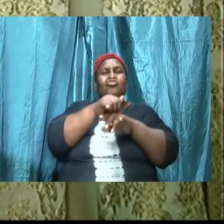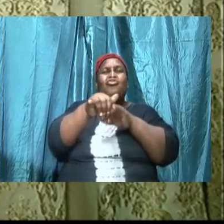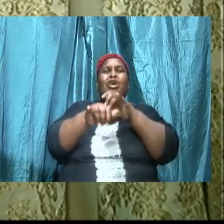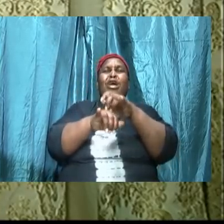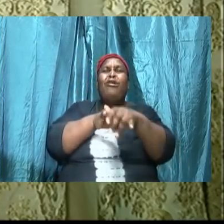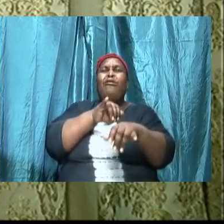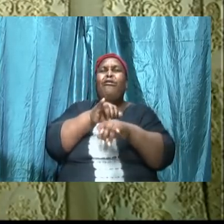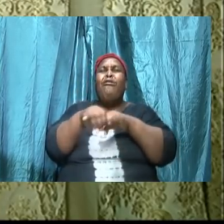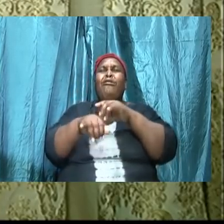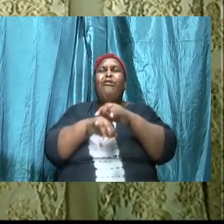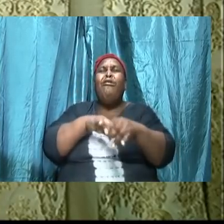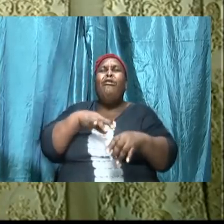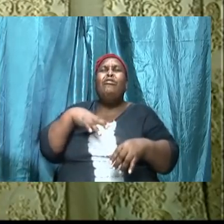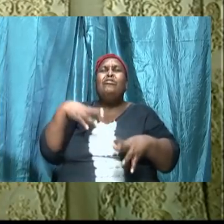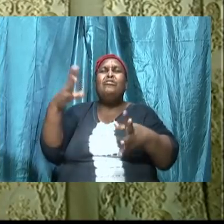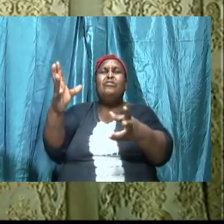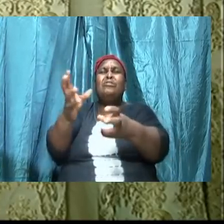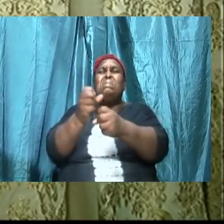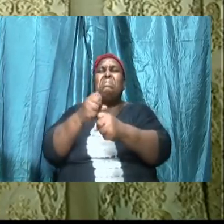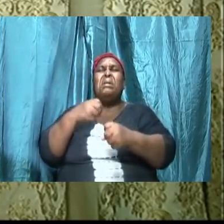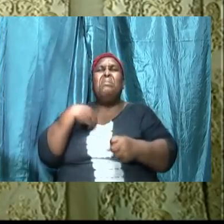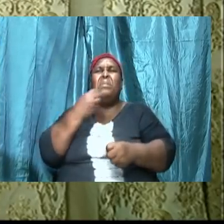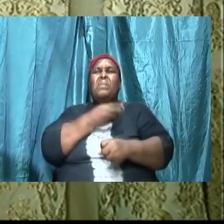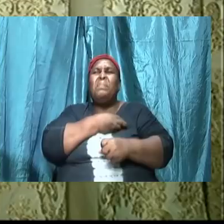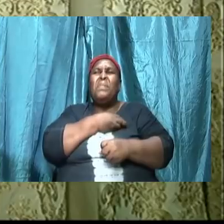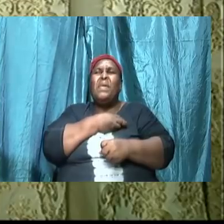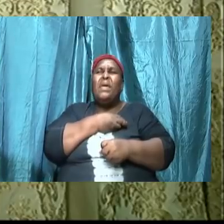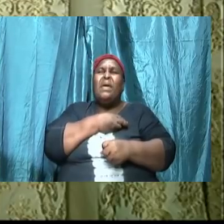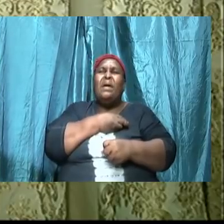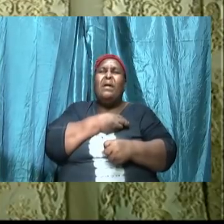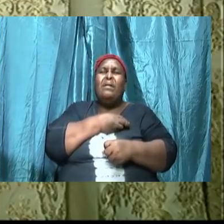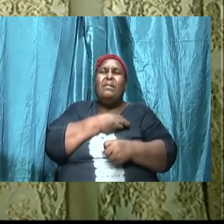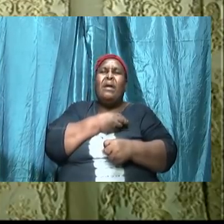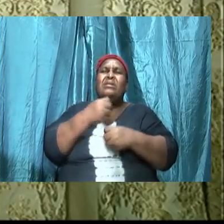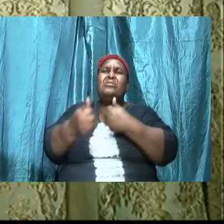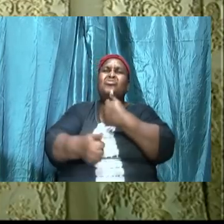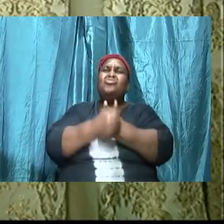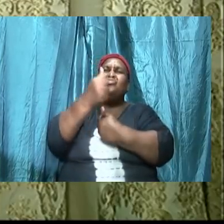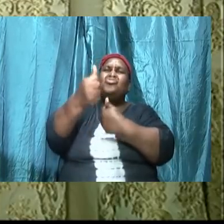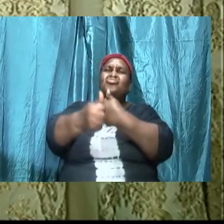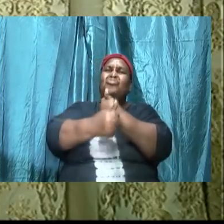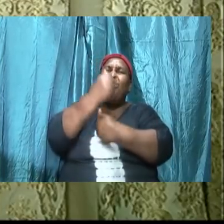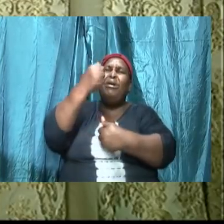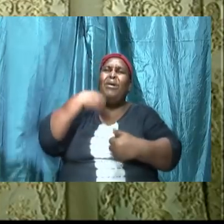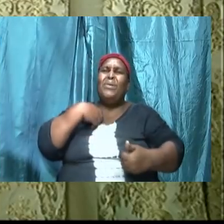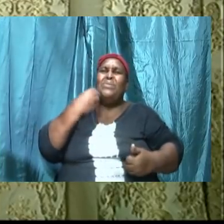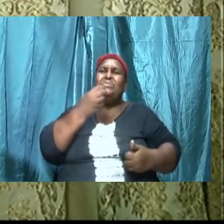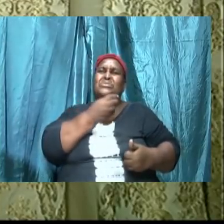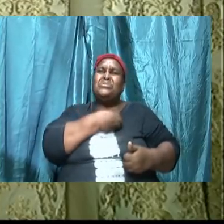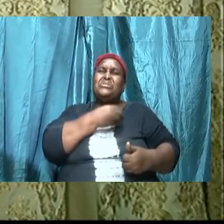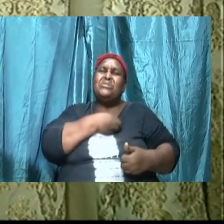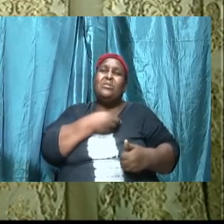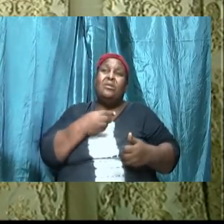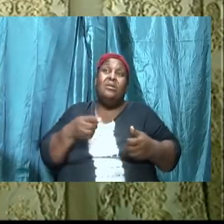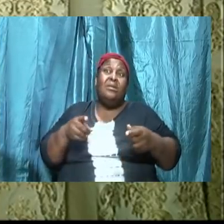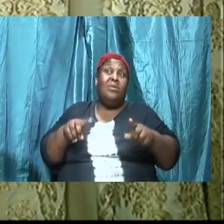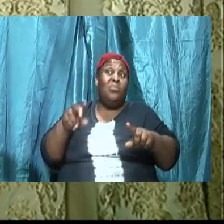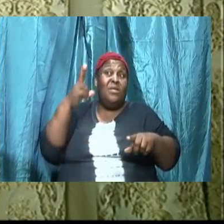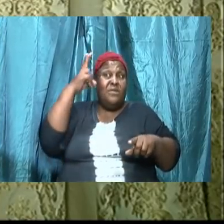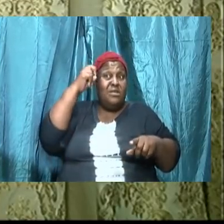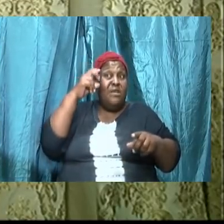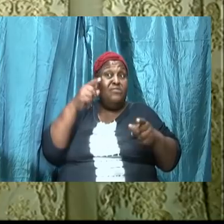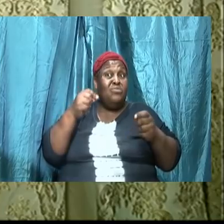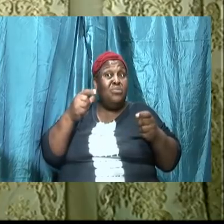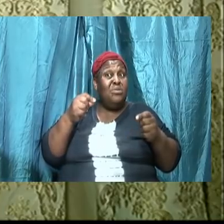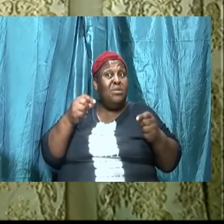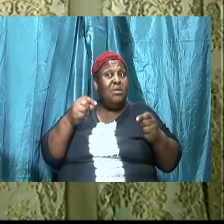us and to plunder us and while he is doing it he makes us believe that